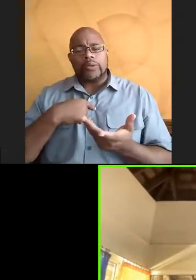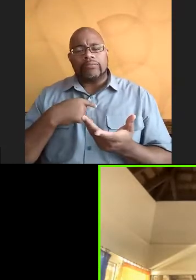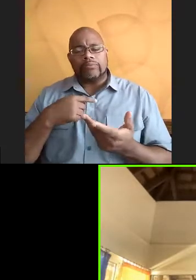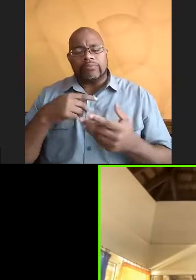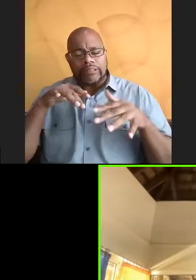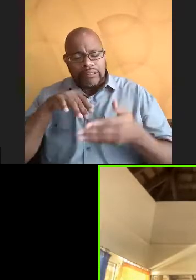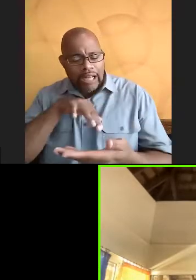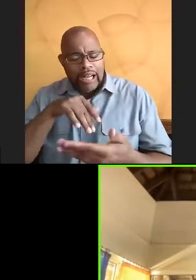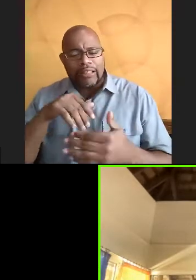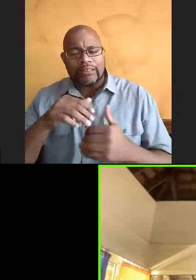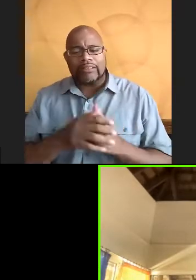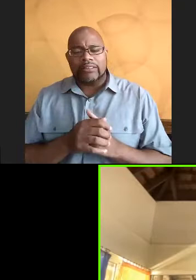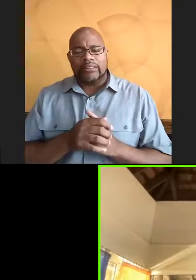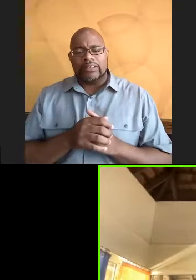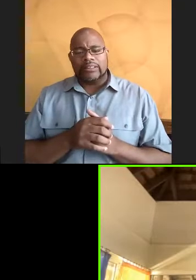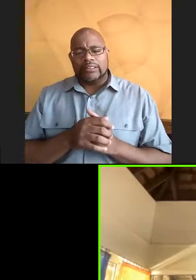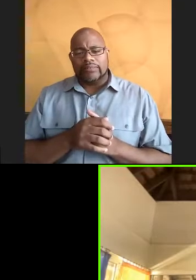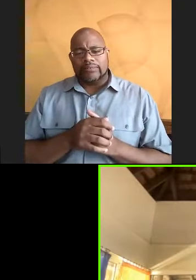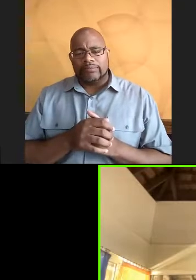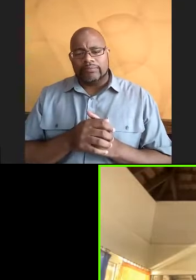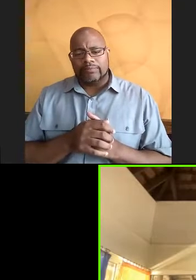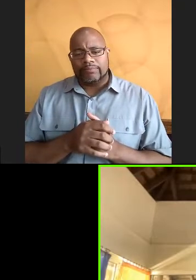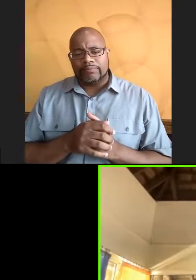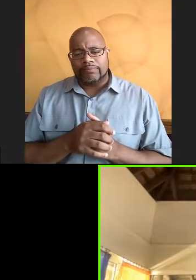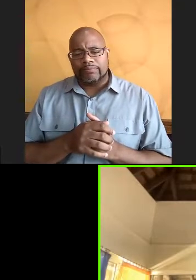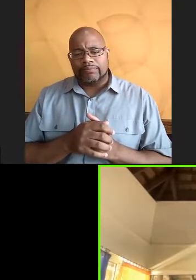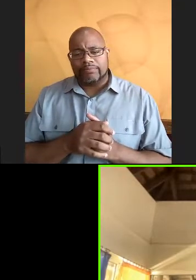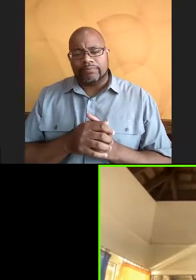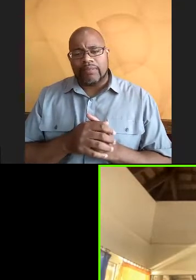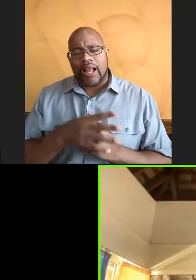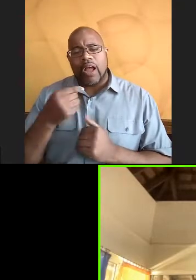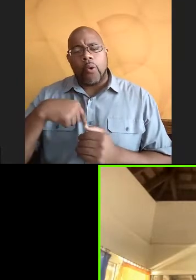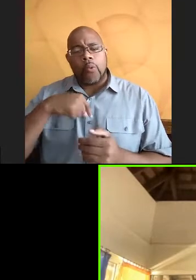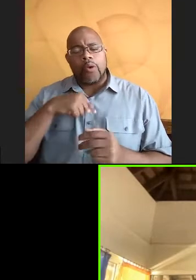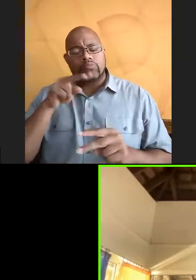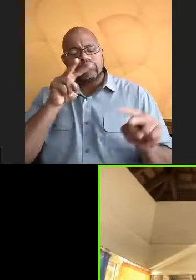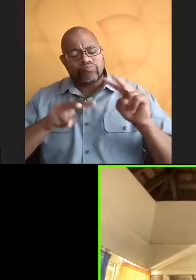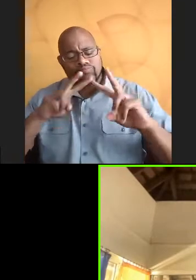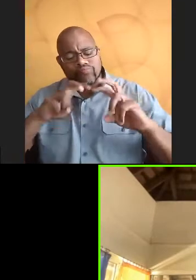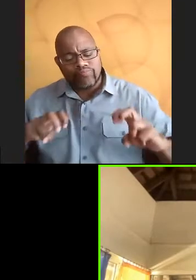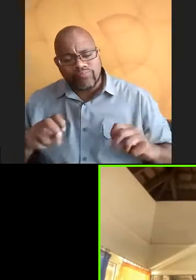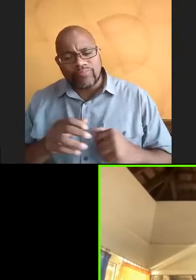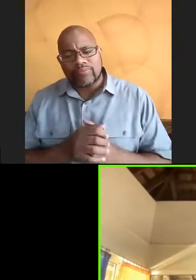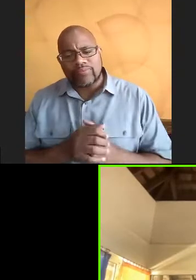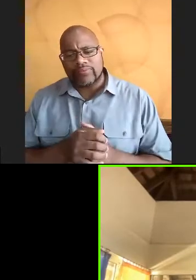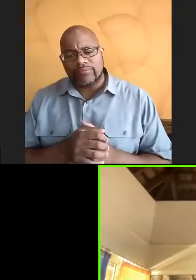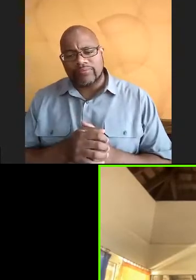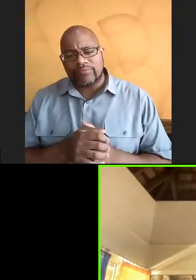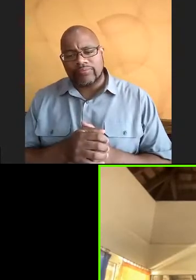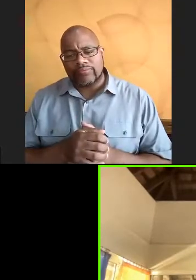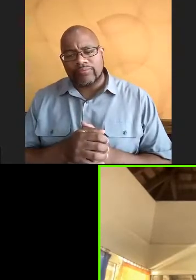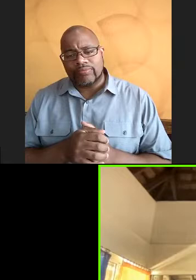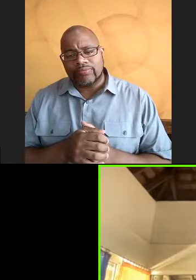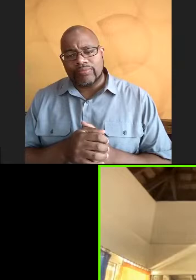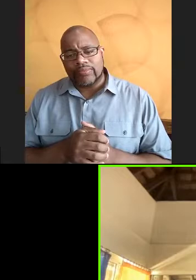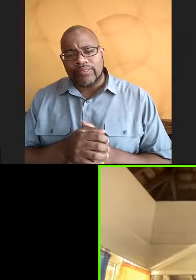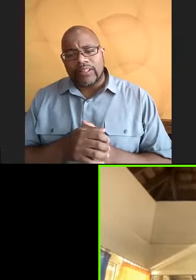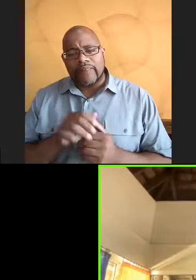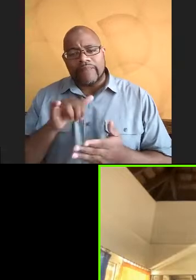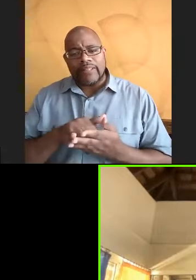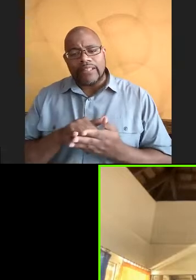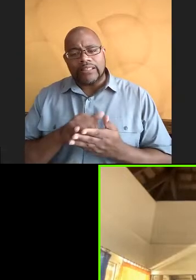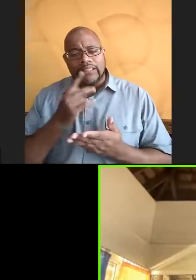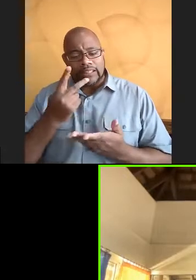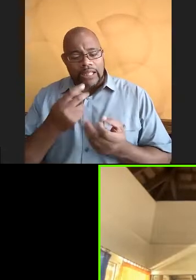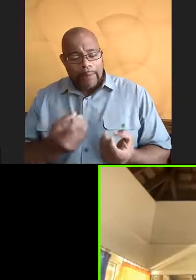halimita, which is a green calcifying algae. And we are looking at if you take away herbivory or look at